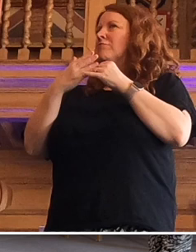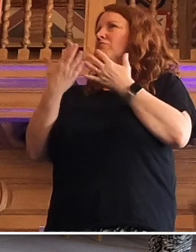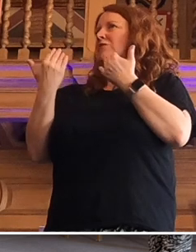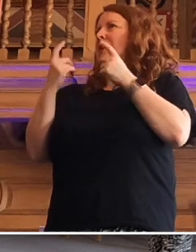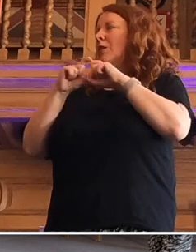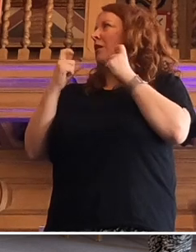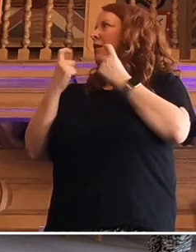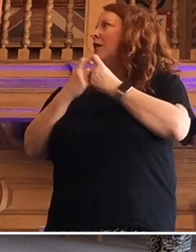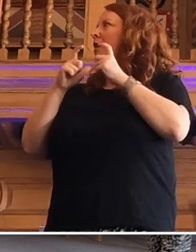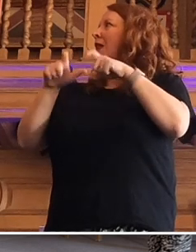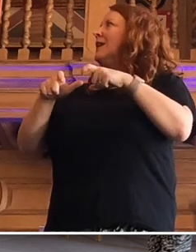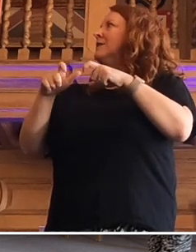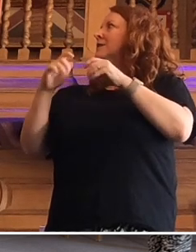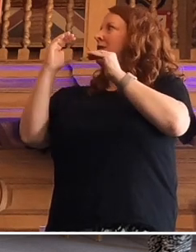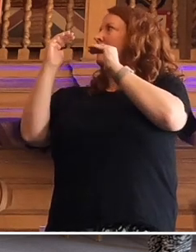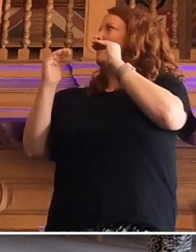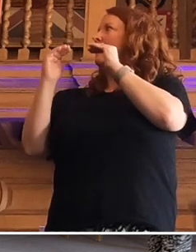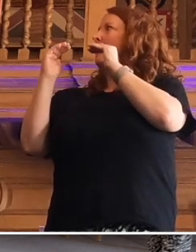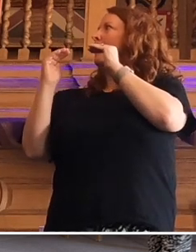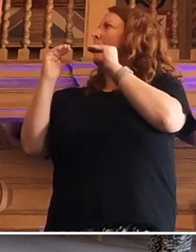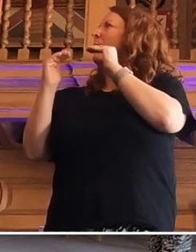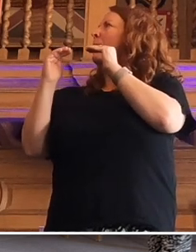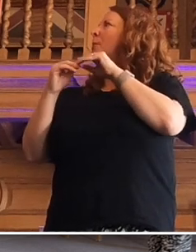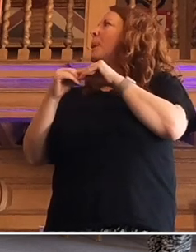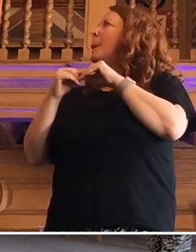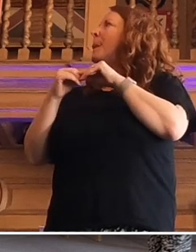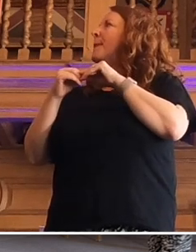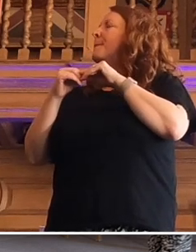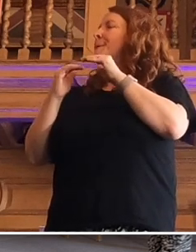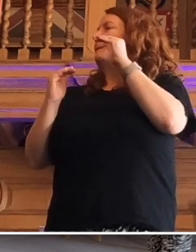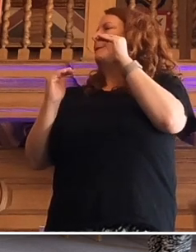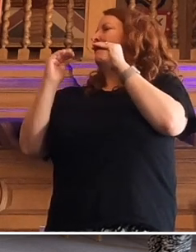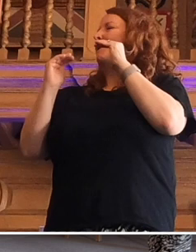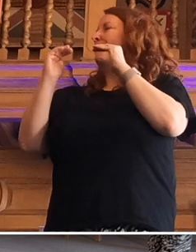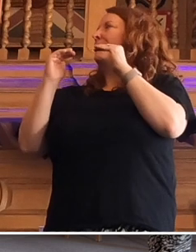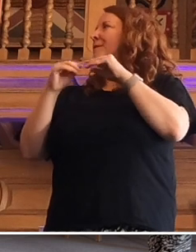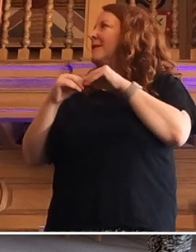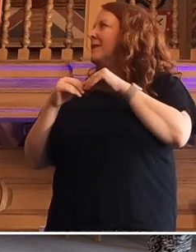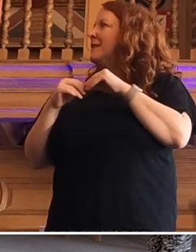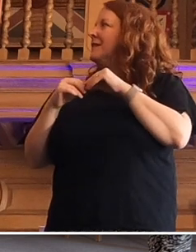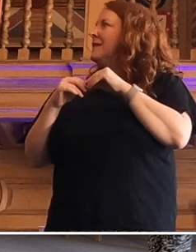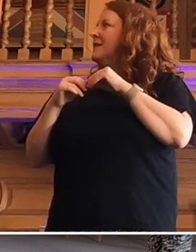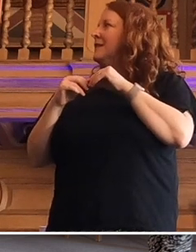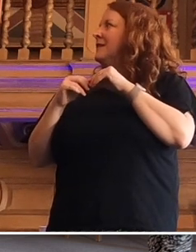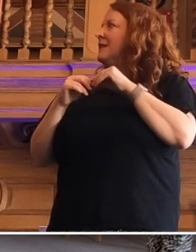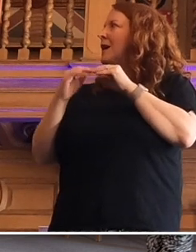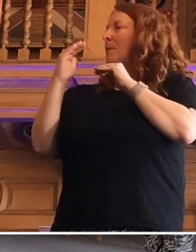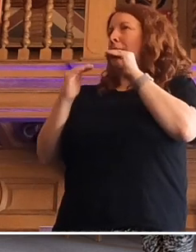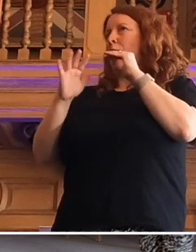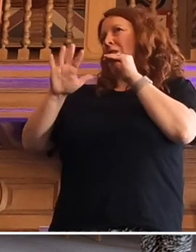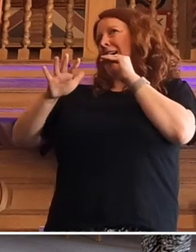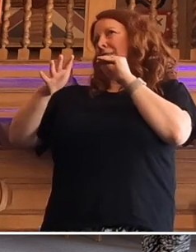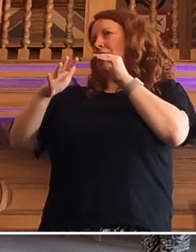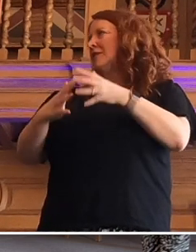There's Leeds not doing so well below the